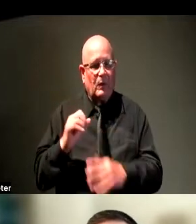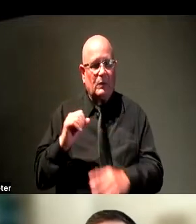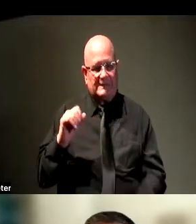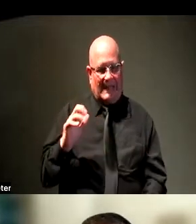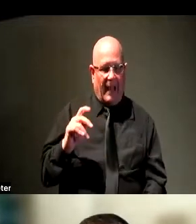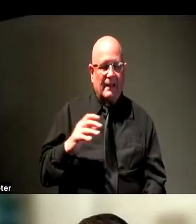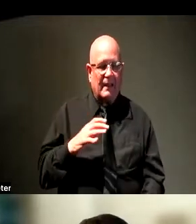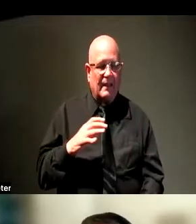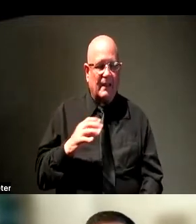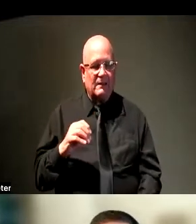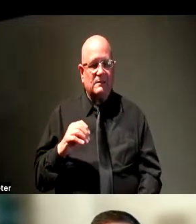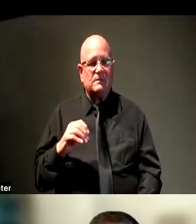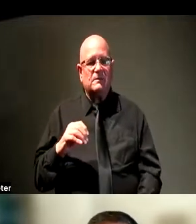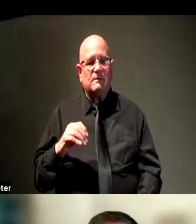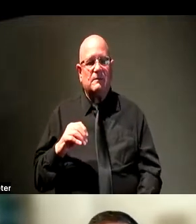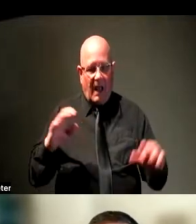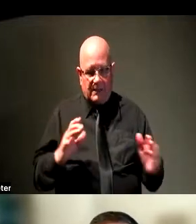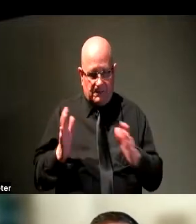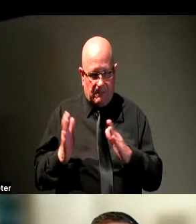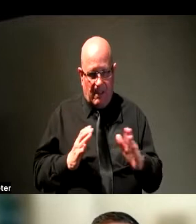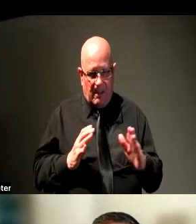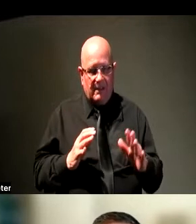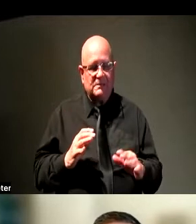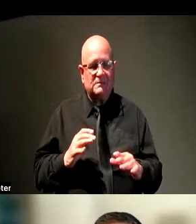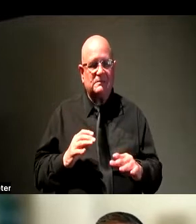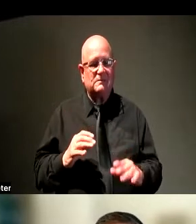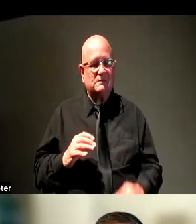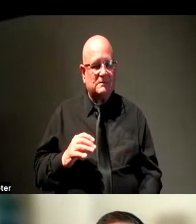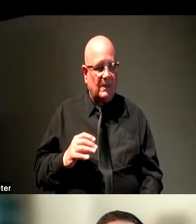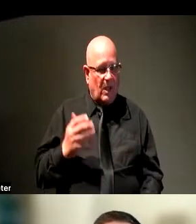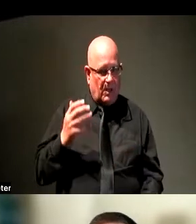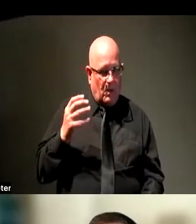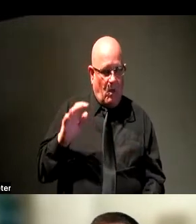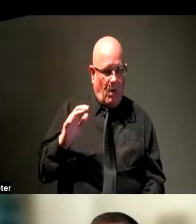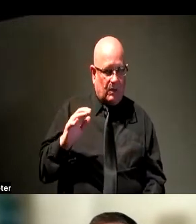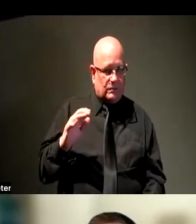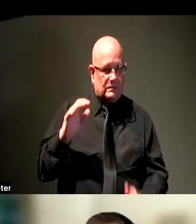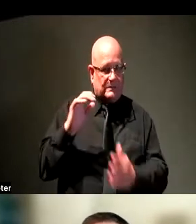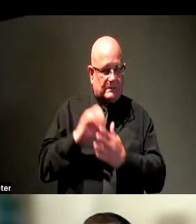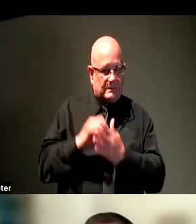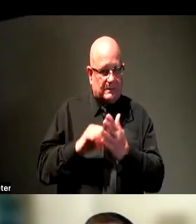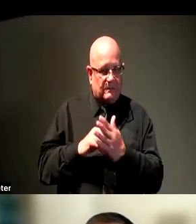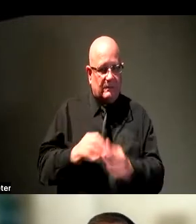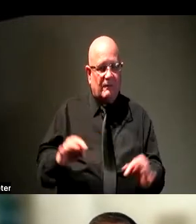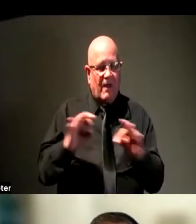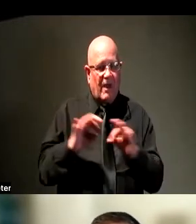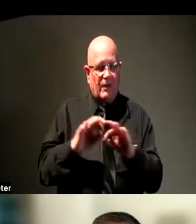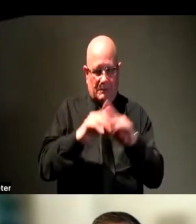and we came out with action plans and next steps. So I don't want to take away from the value of in-person,